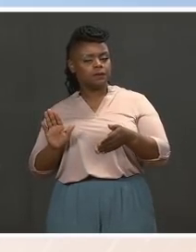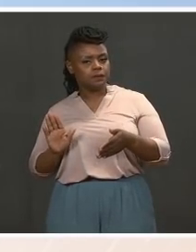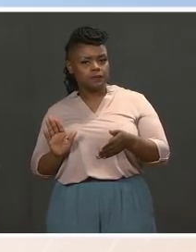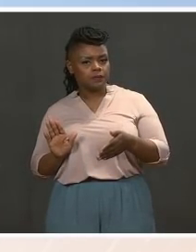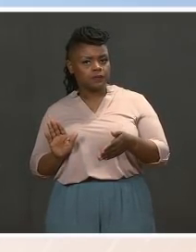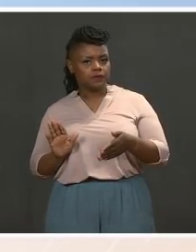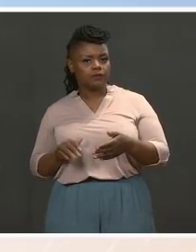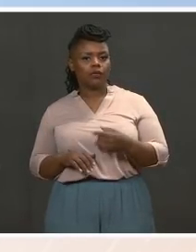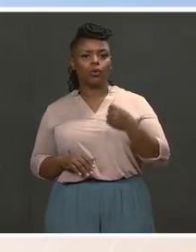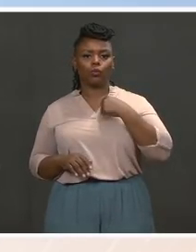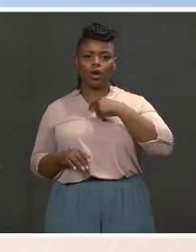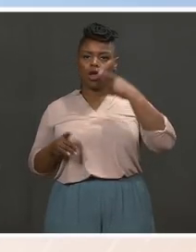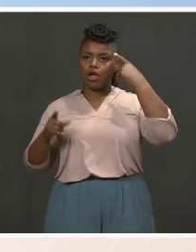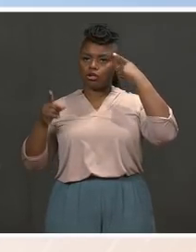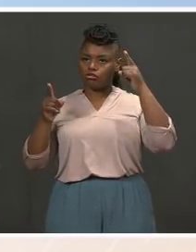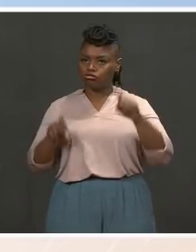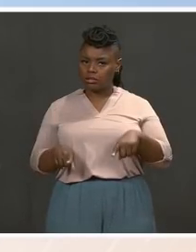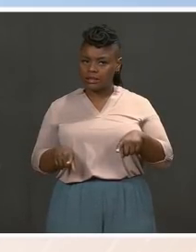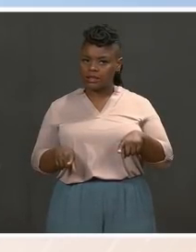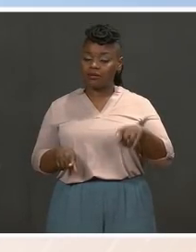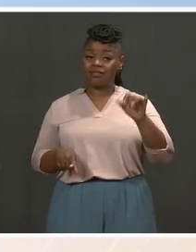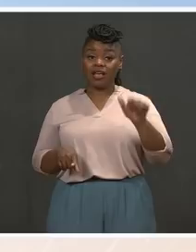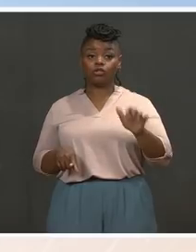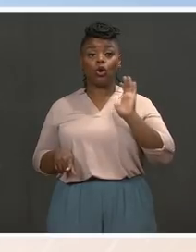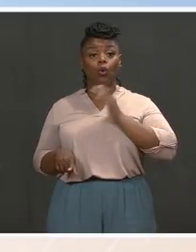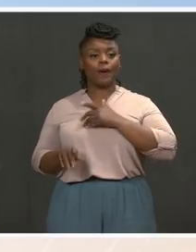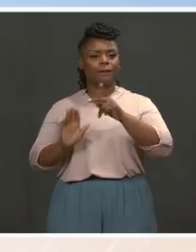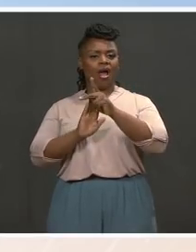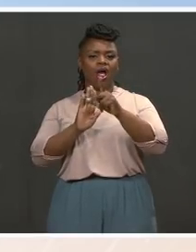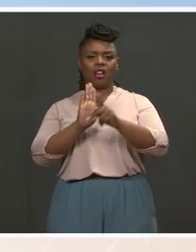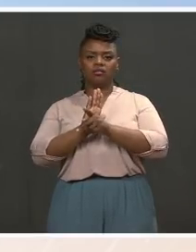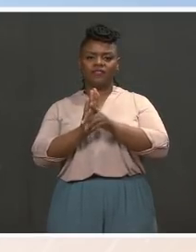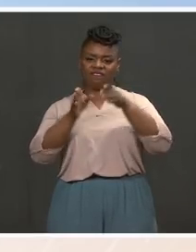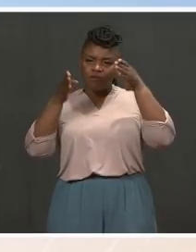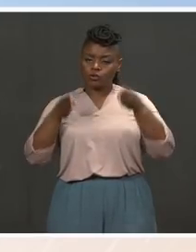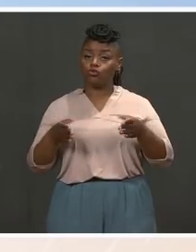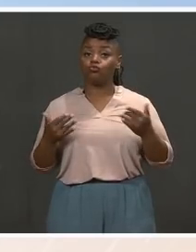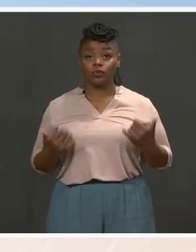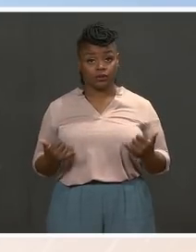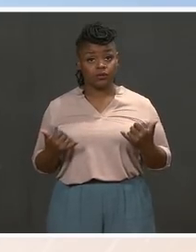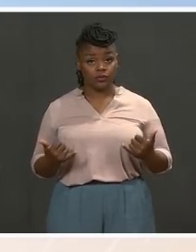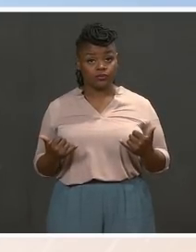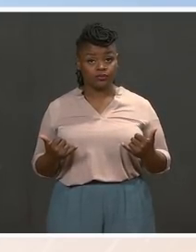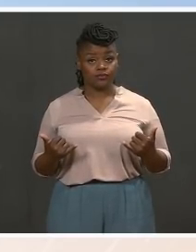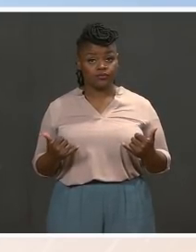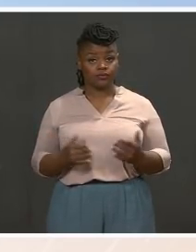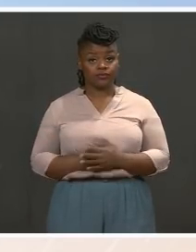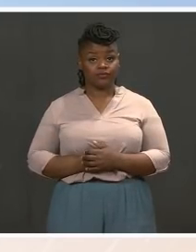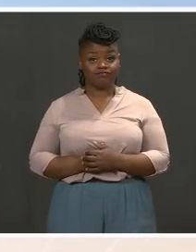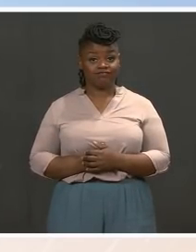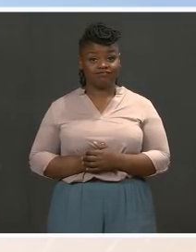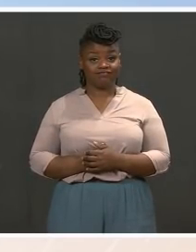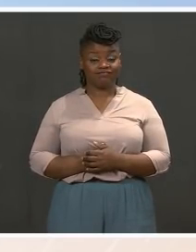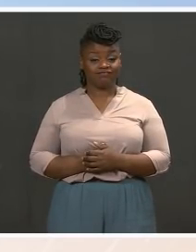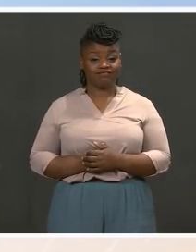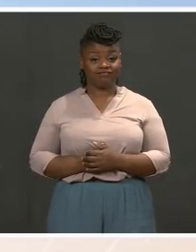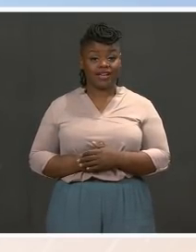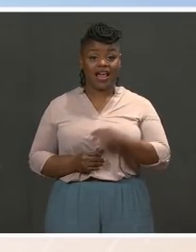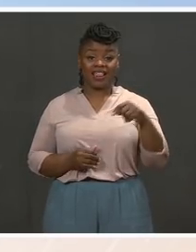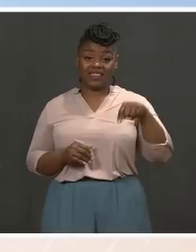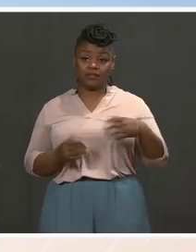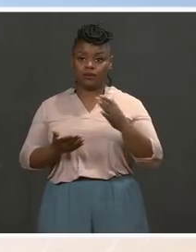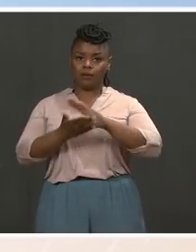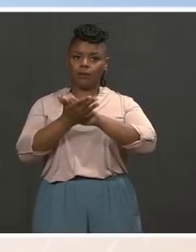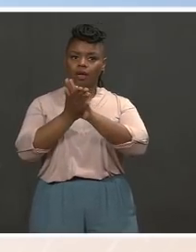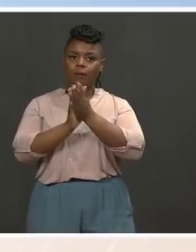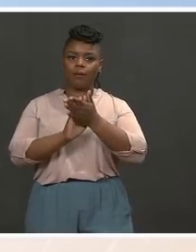central focus is right now, as you know, Jeff. And there are also it's also becoming a public health concern because